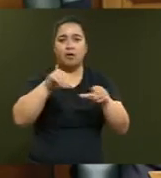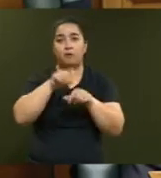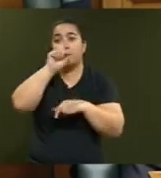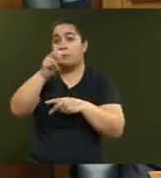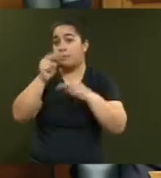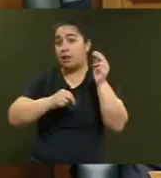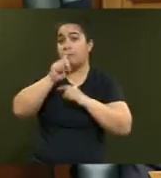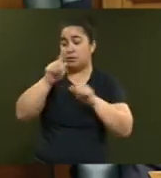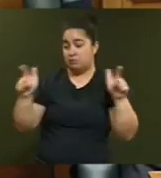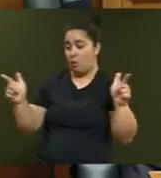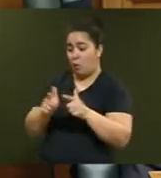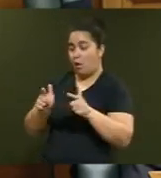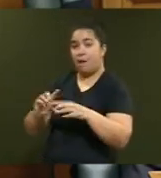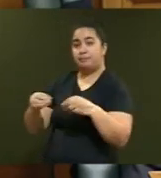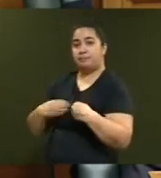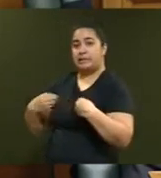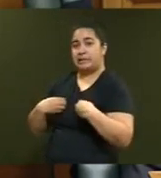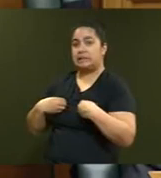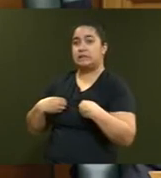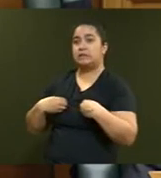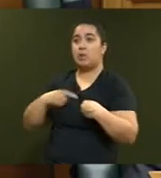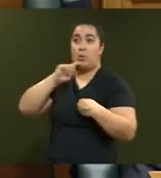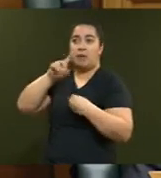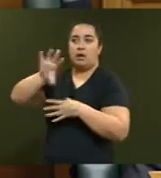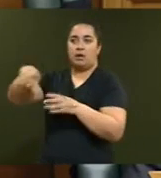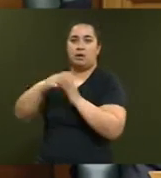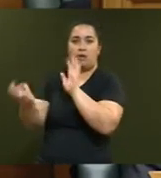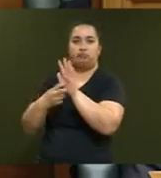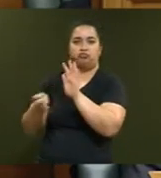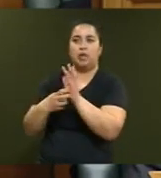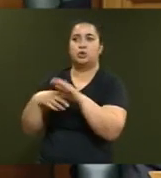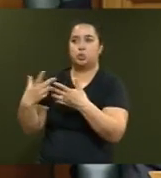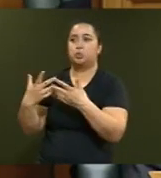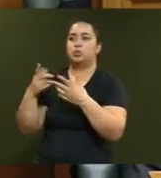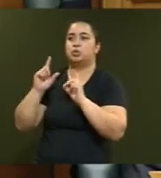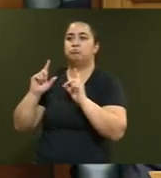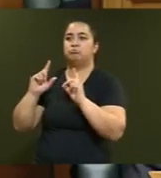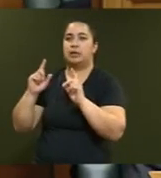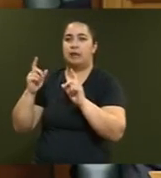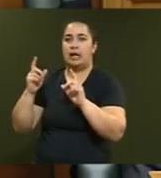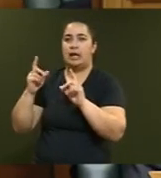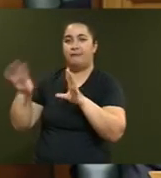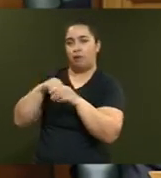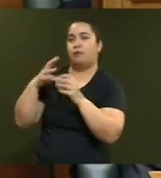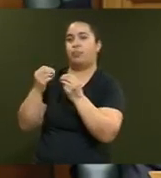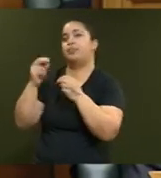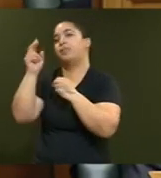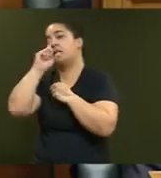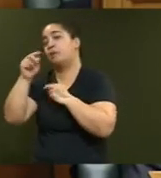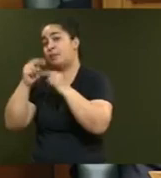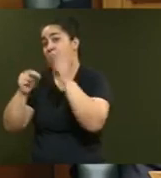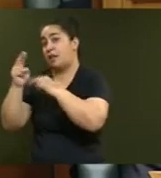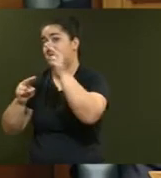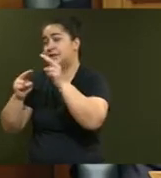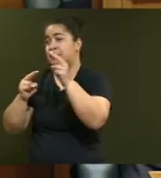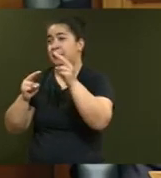companies will be contracted to build for KiwiBuild even when that involves large apartment blocks that he's foreseen in